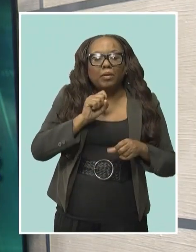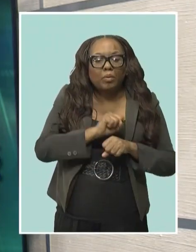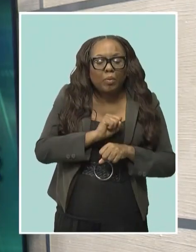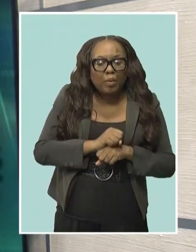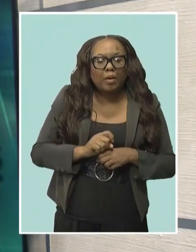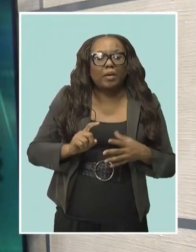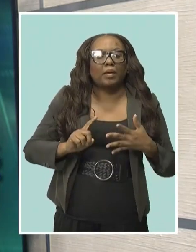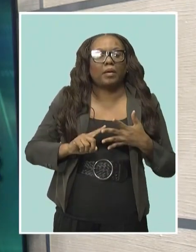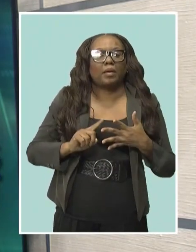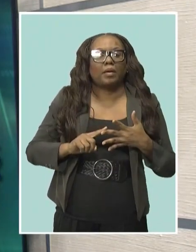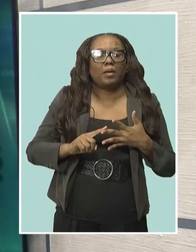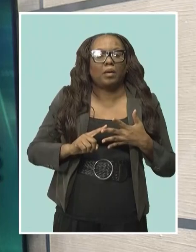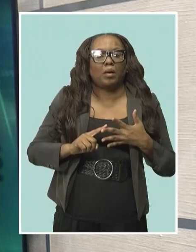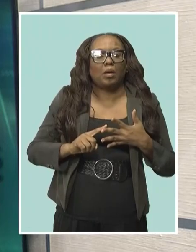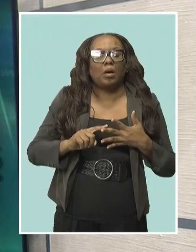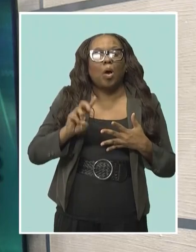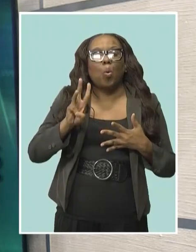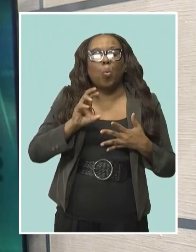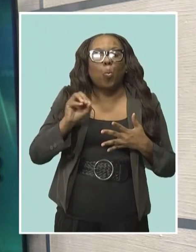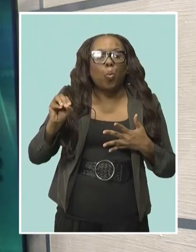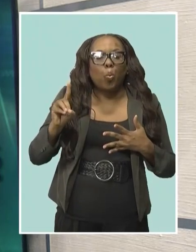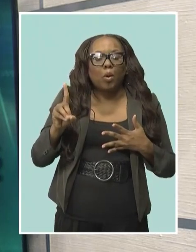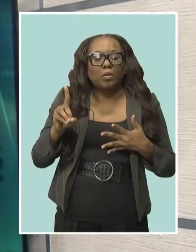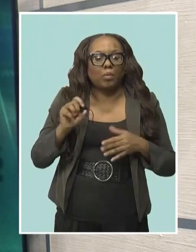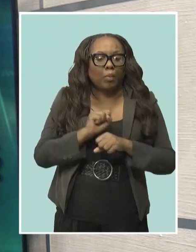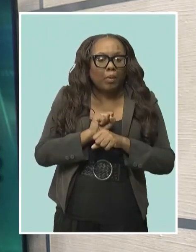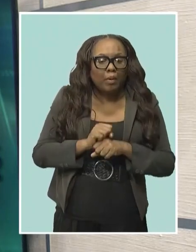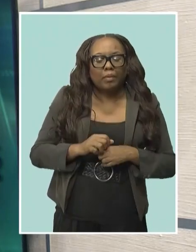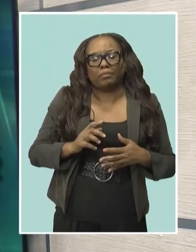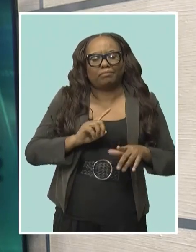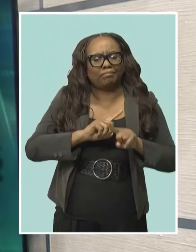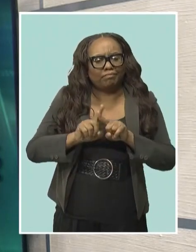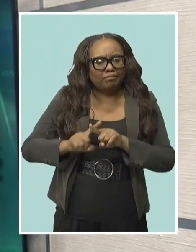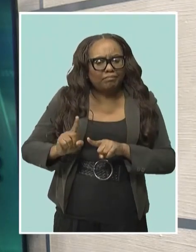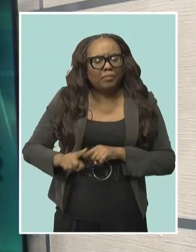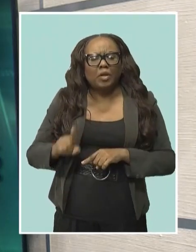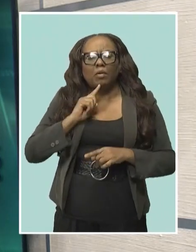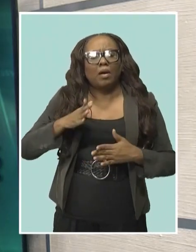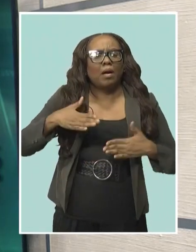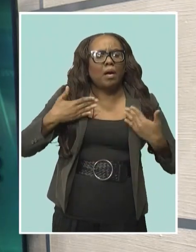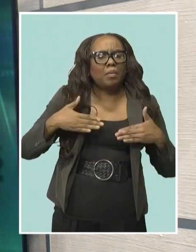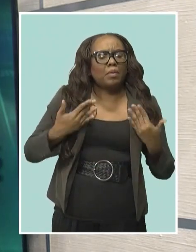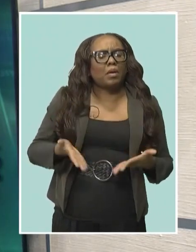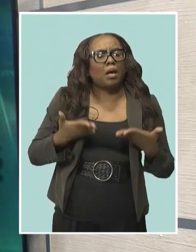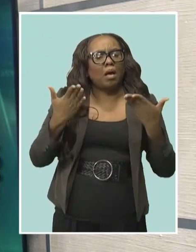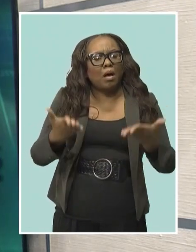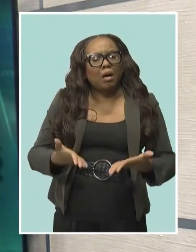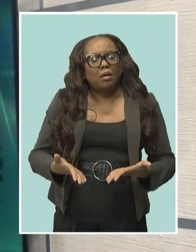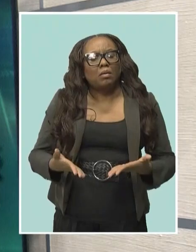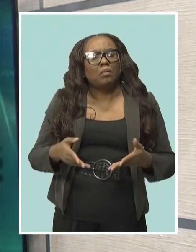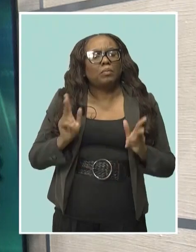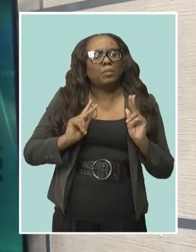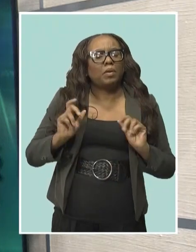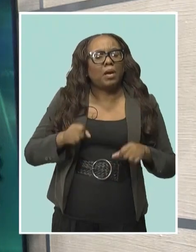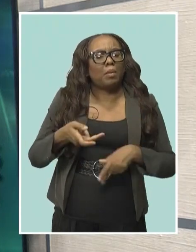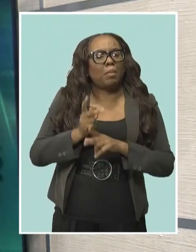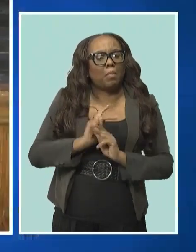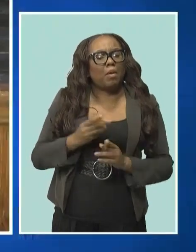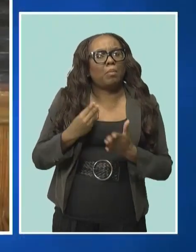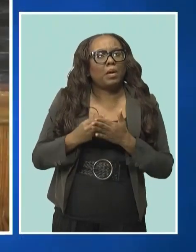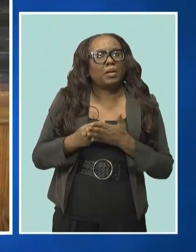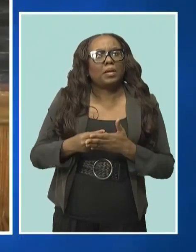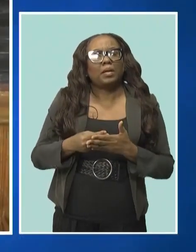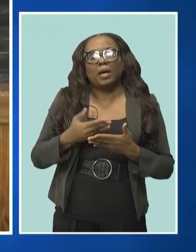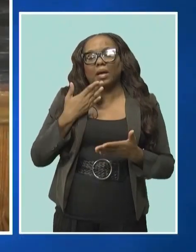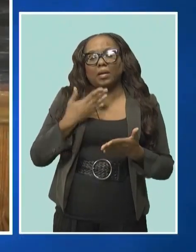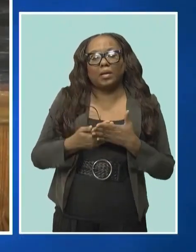Bowen, says they're happy to be associated with a venture which offers people affordable lending rates. Some